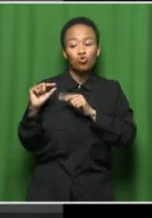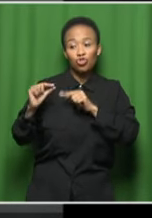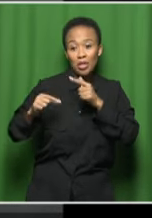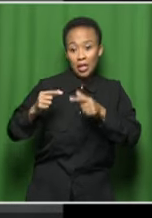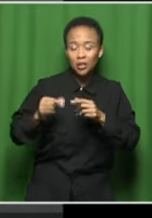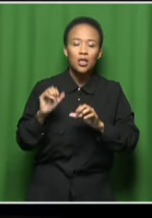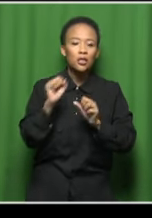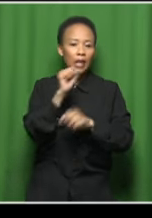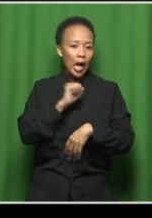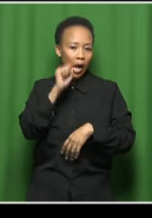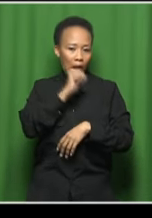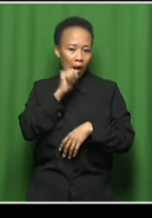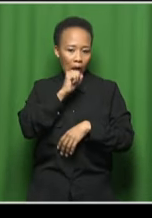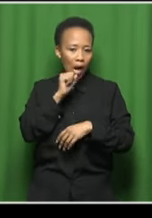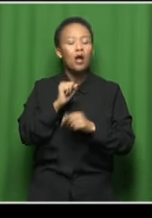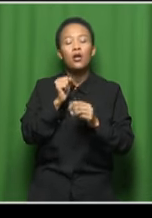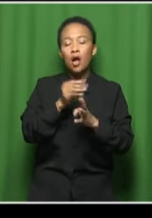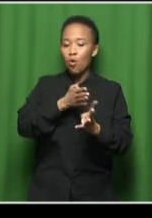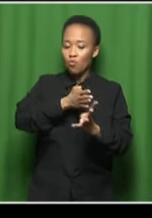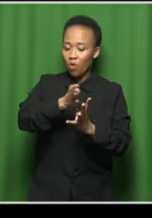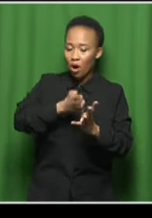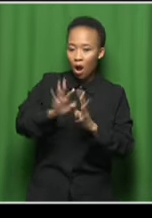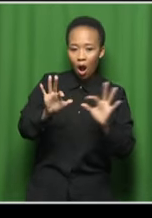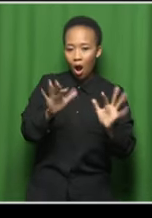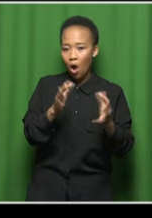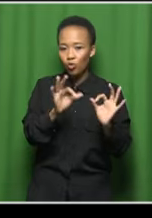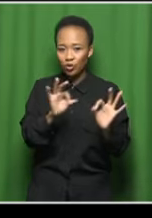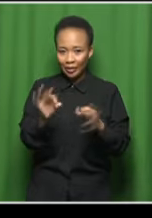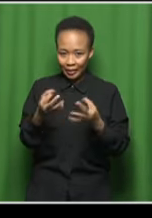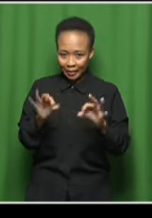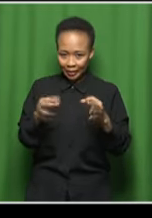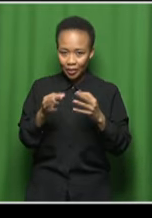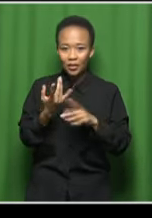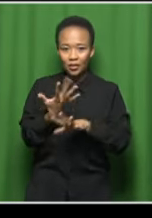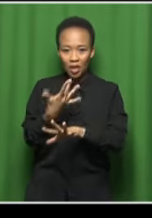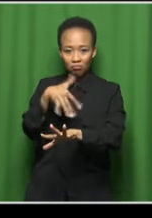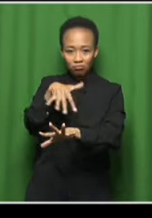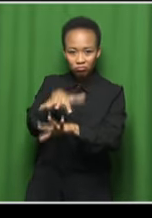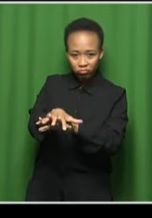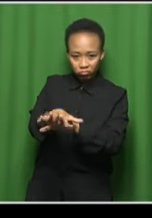pushing the boundaries of the genre and incorporating contemporary influences.